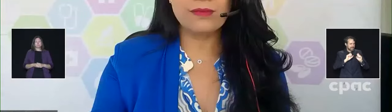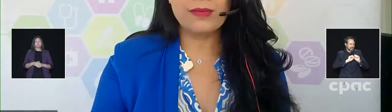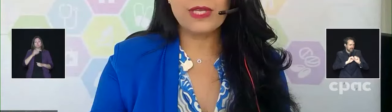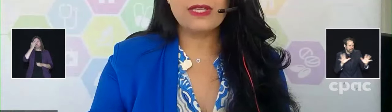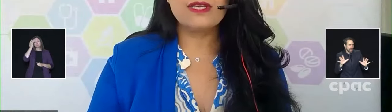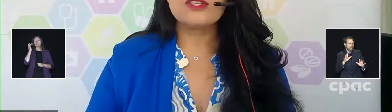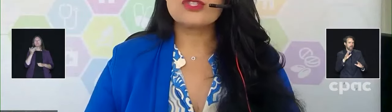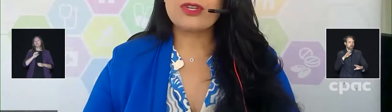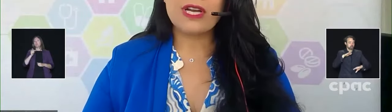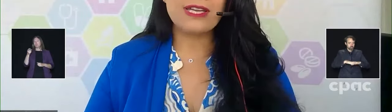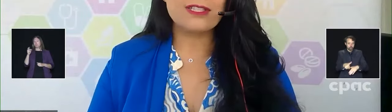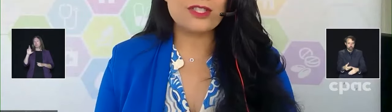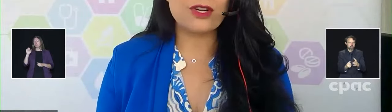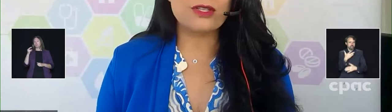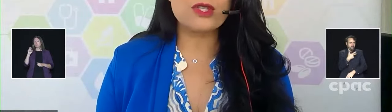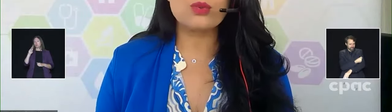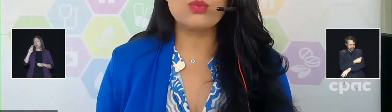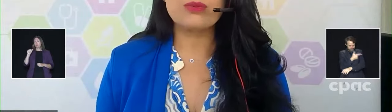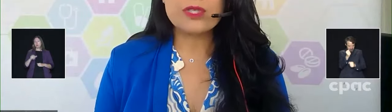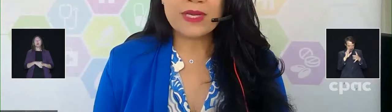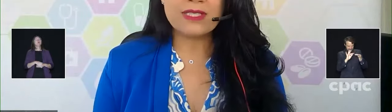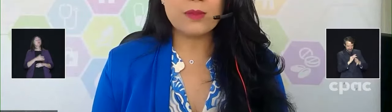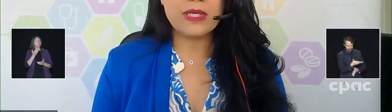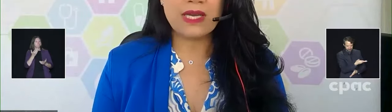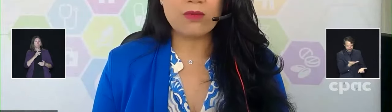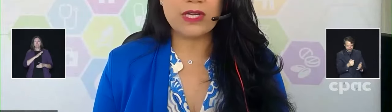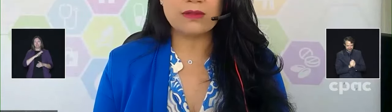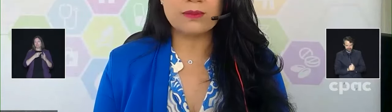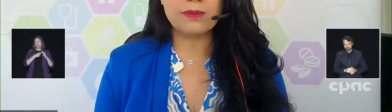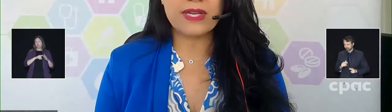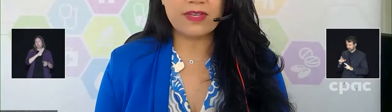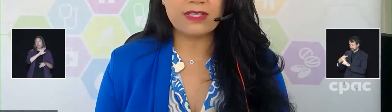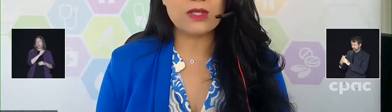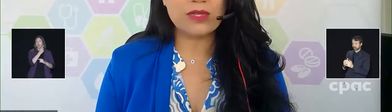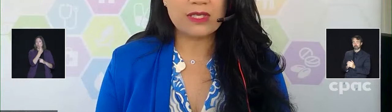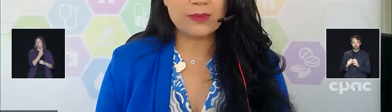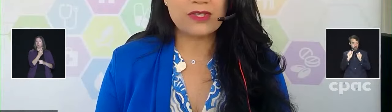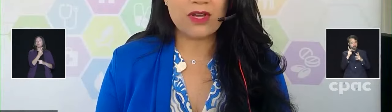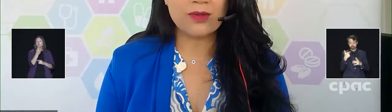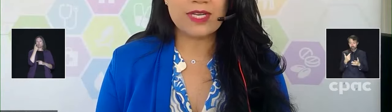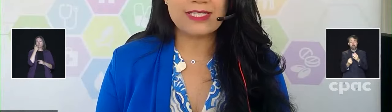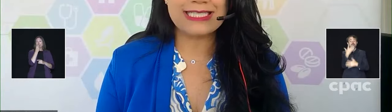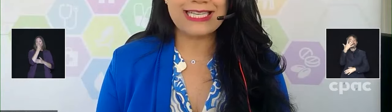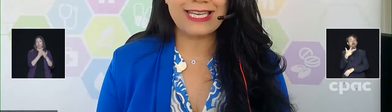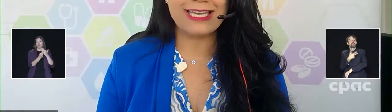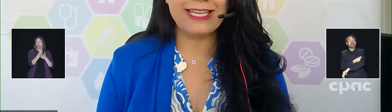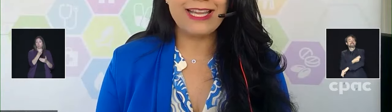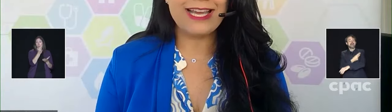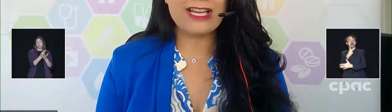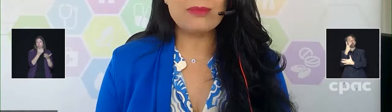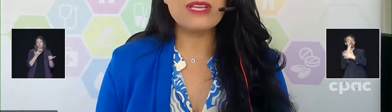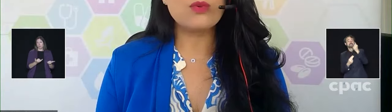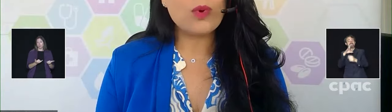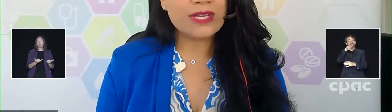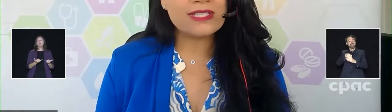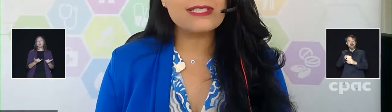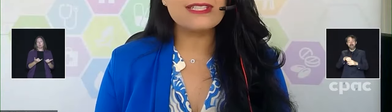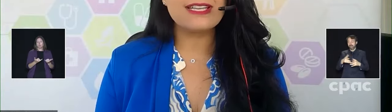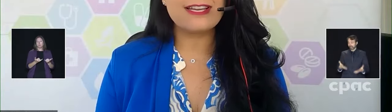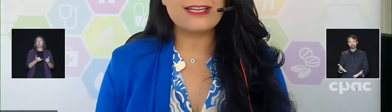Sure, I can start. So, with respect to the BA1 bivalent, the one that's been authorized today, it was